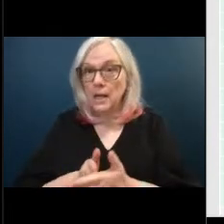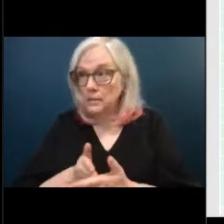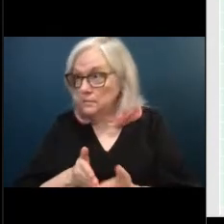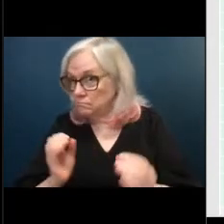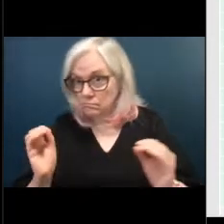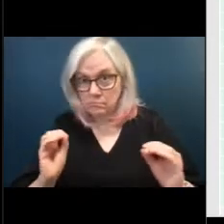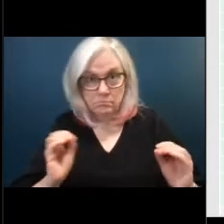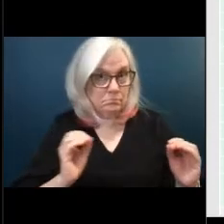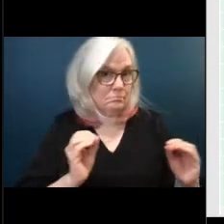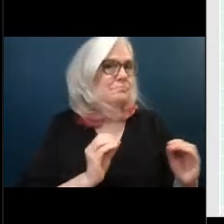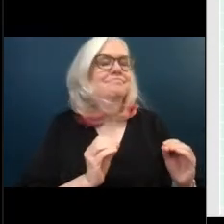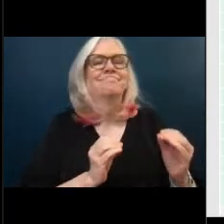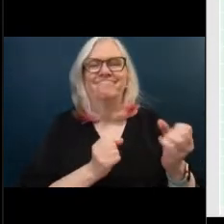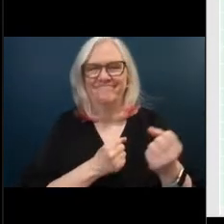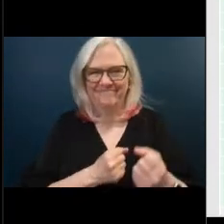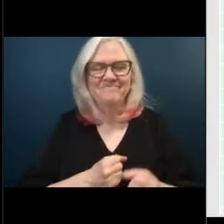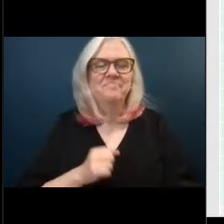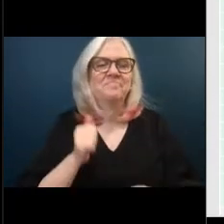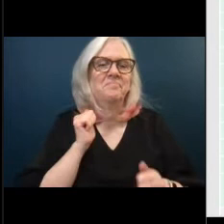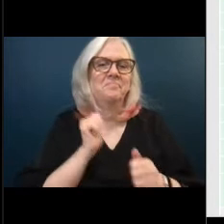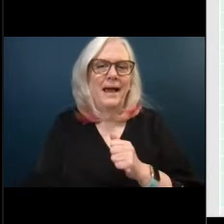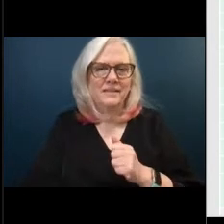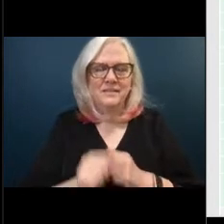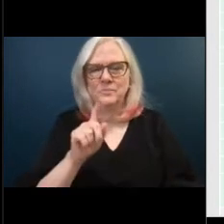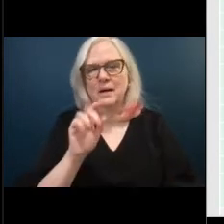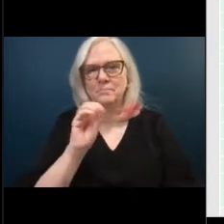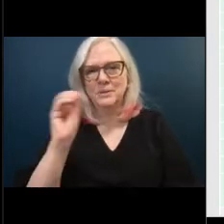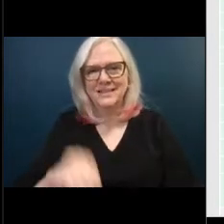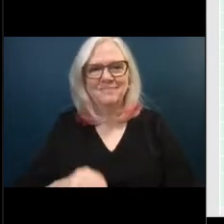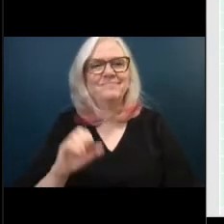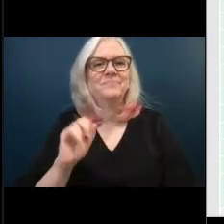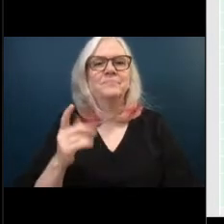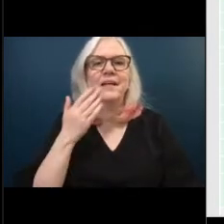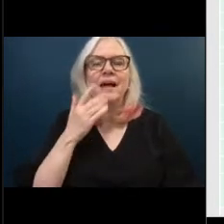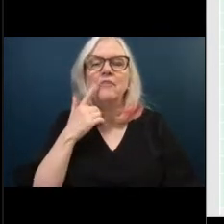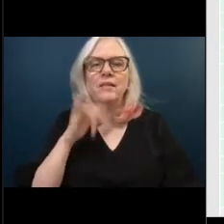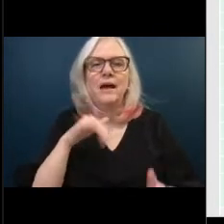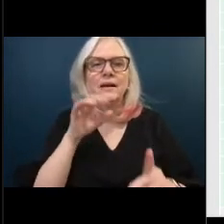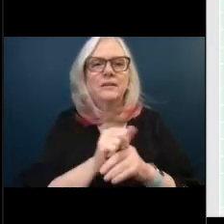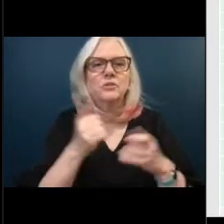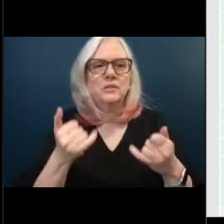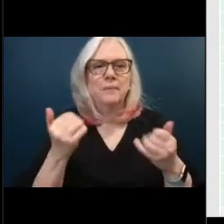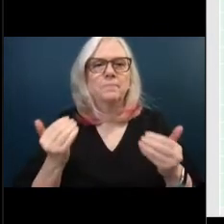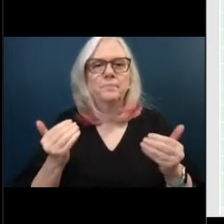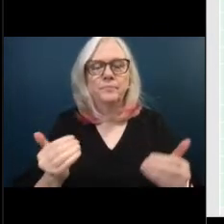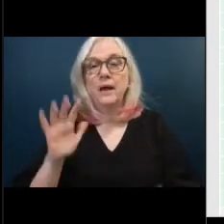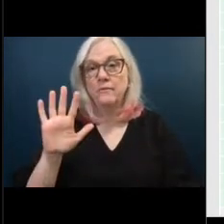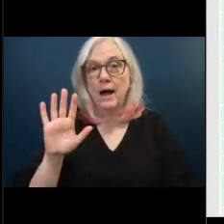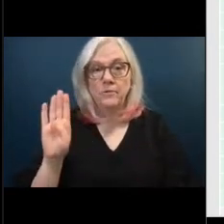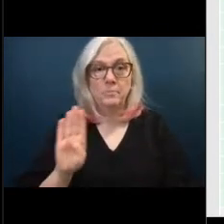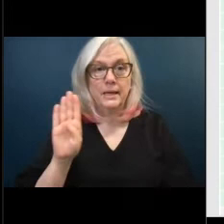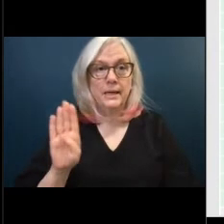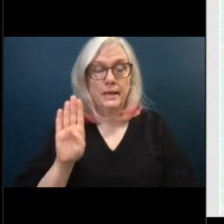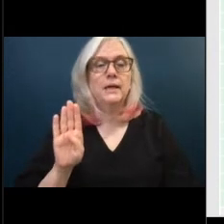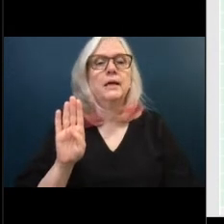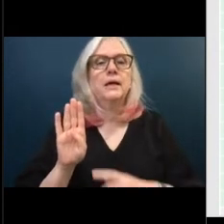the ayes have it motion passes unanimously thank you everybody and thank you for that catch moving on to item 5b ratify the selection